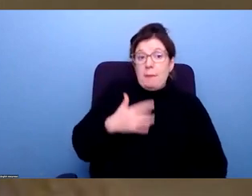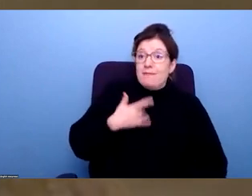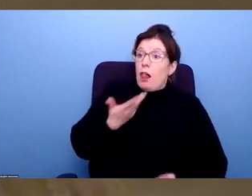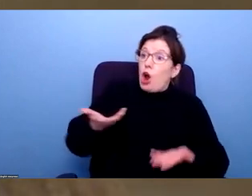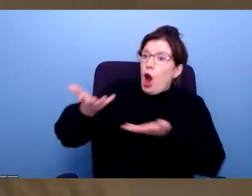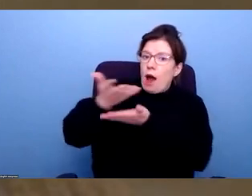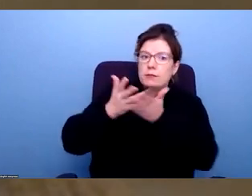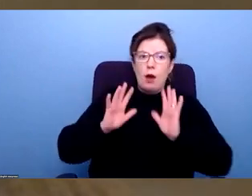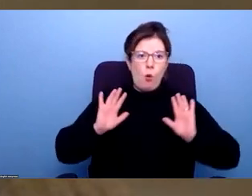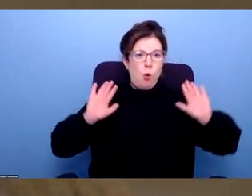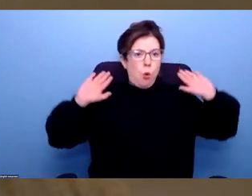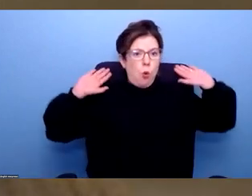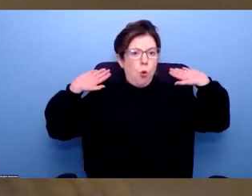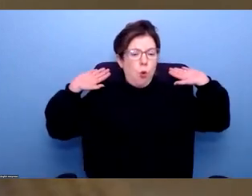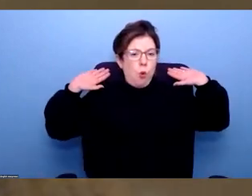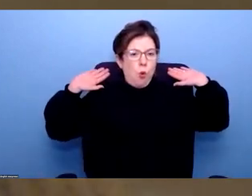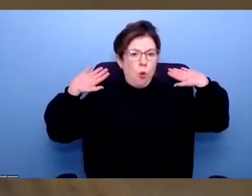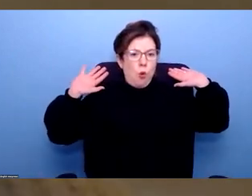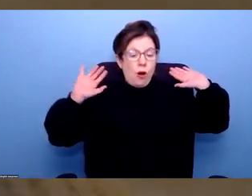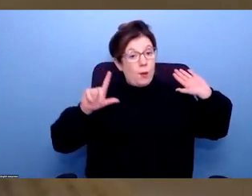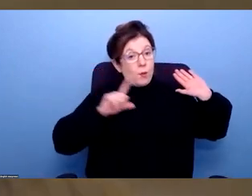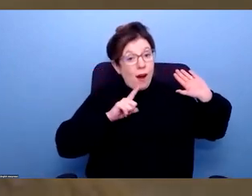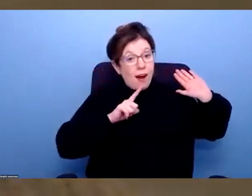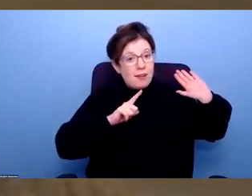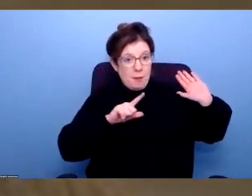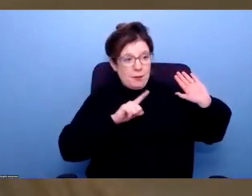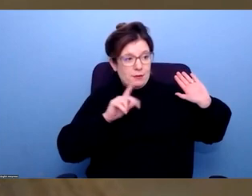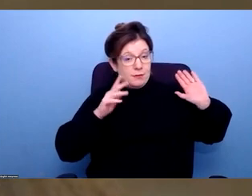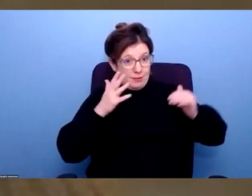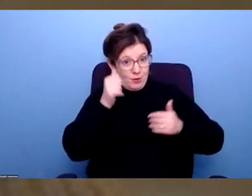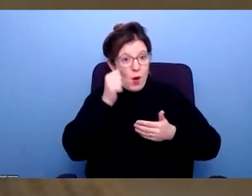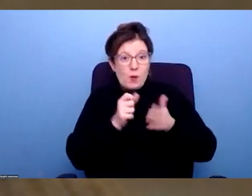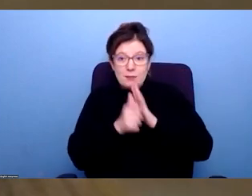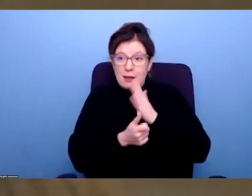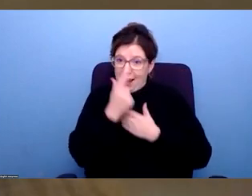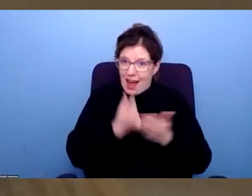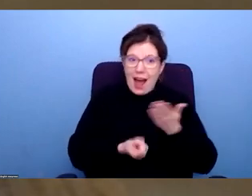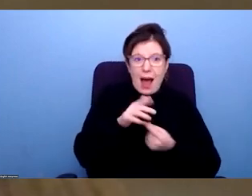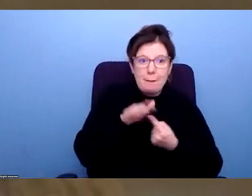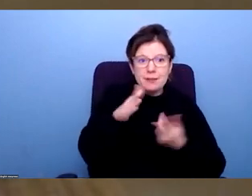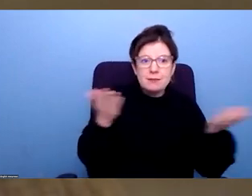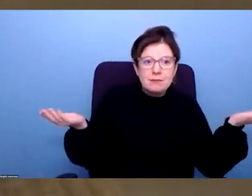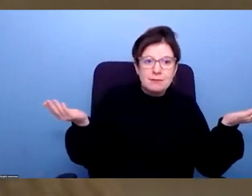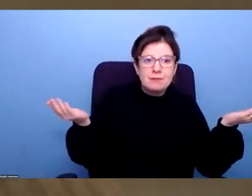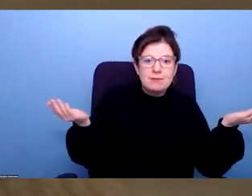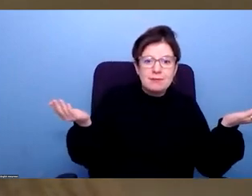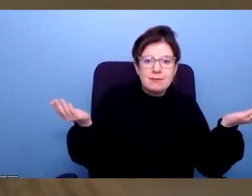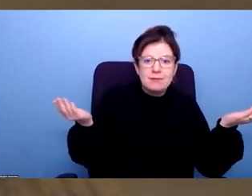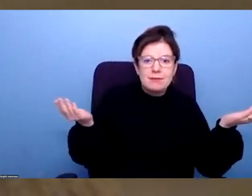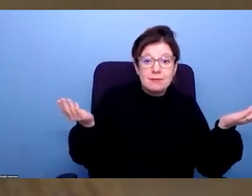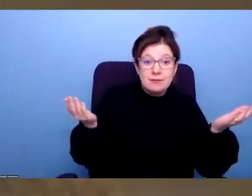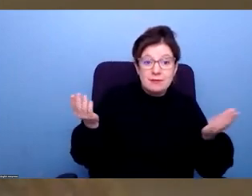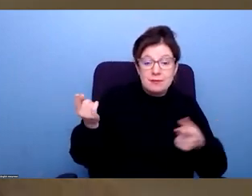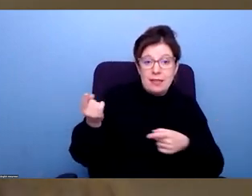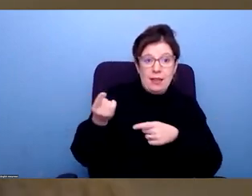because disability can affect anyone at any time. And a lot of times, and is reduced to a conversation about